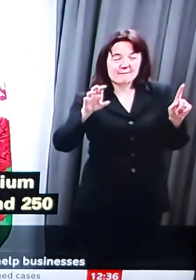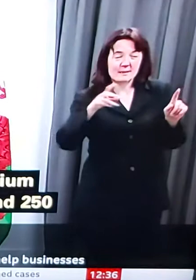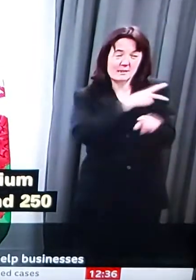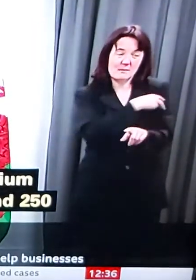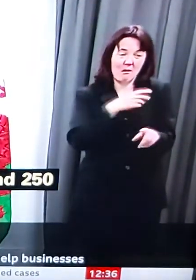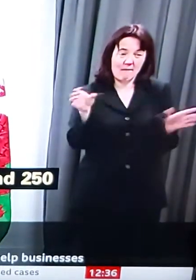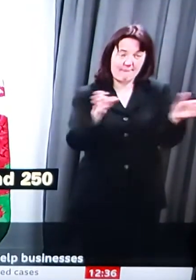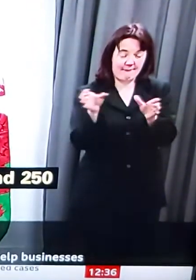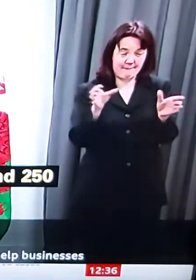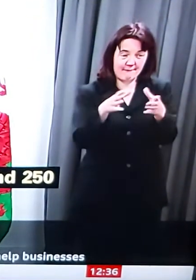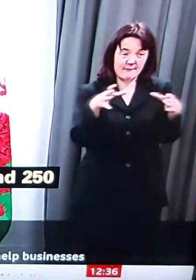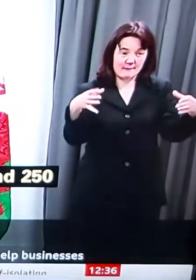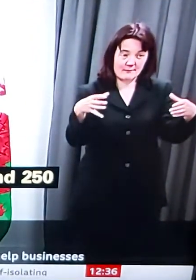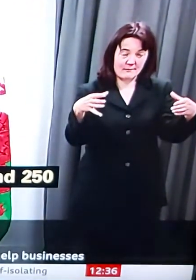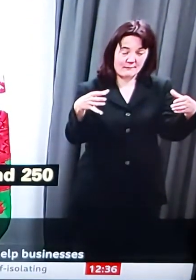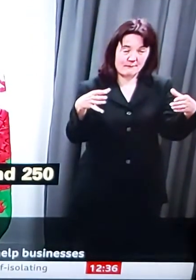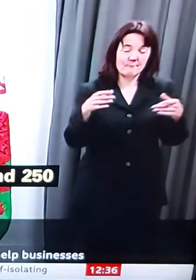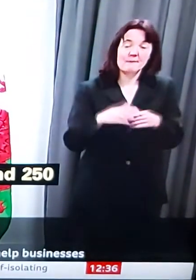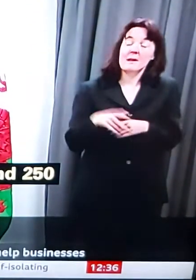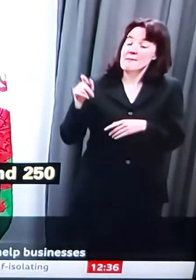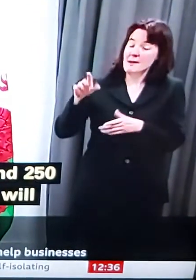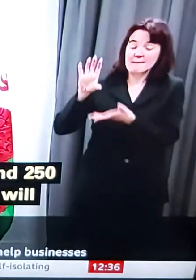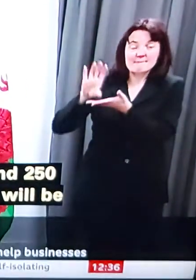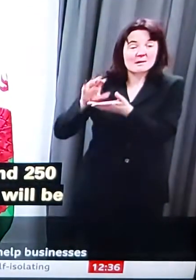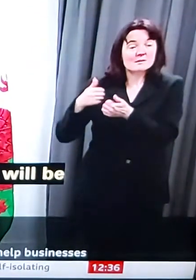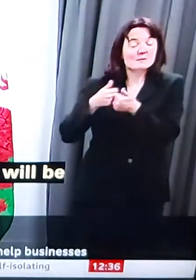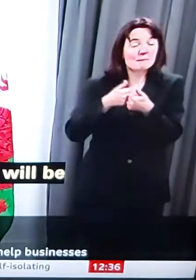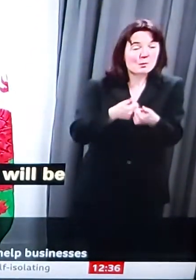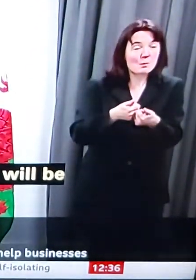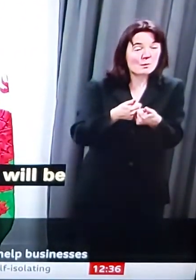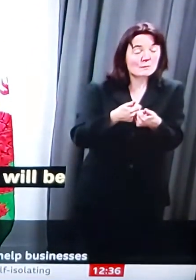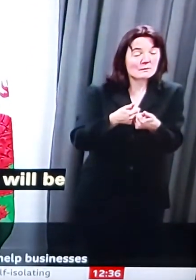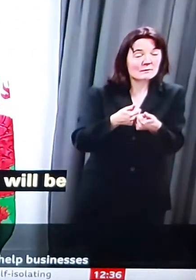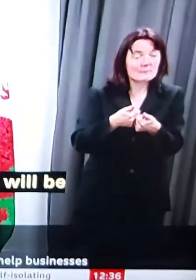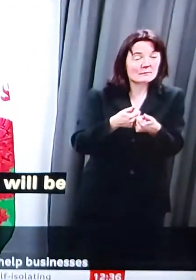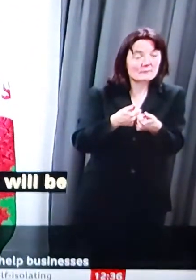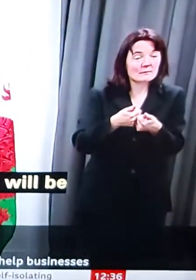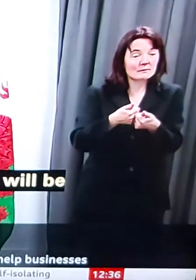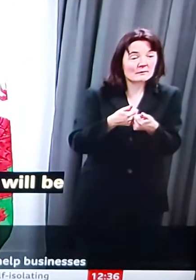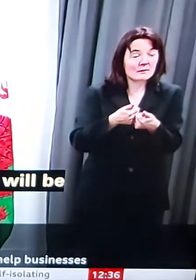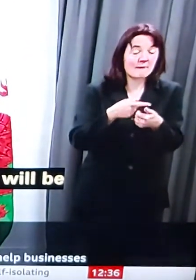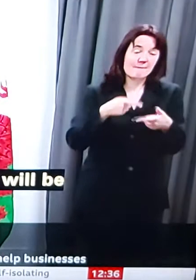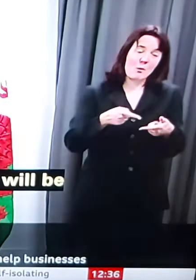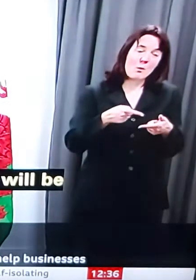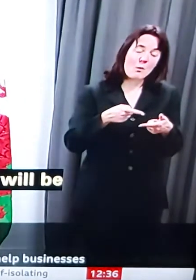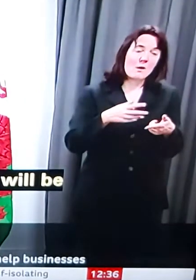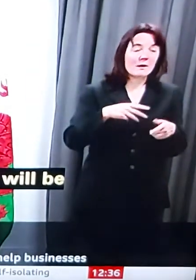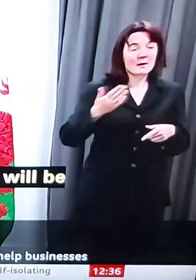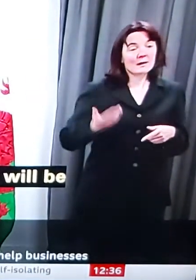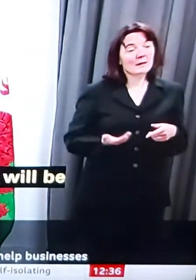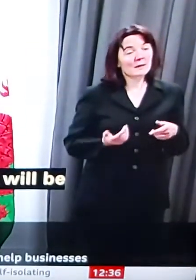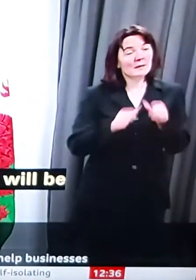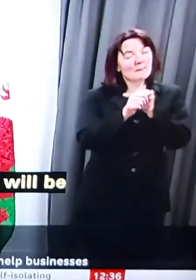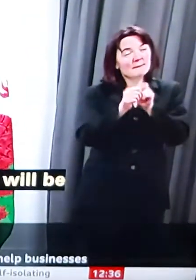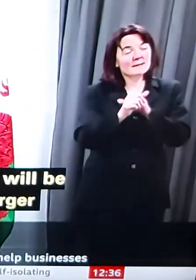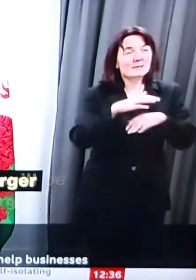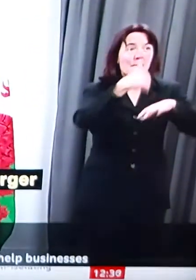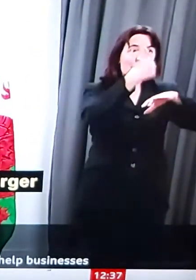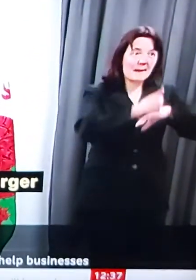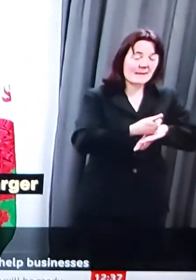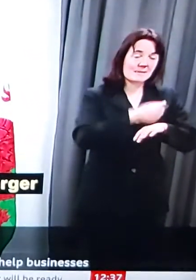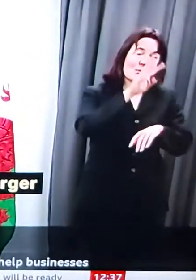there will be support from that fund for larger, other, Welsh headquartered companies which are of critical